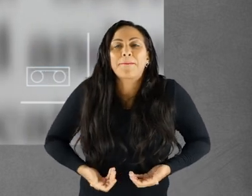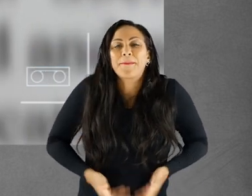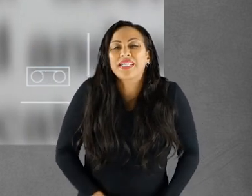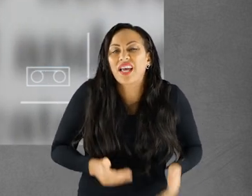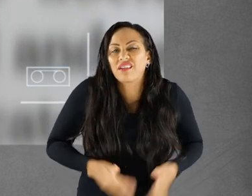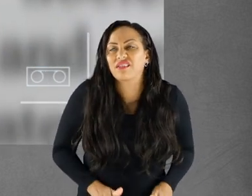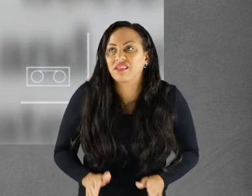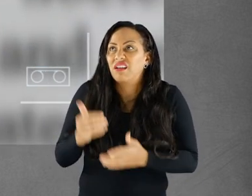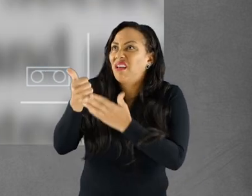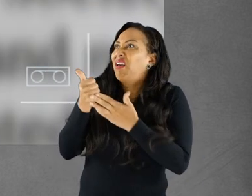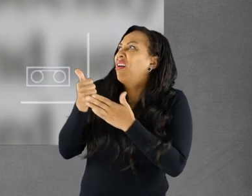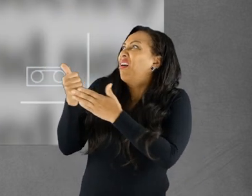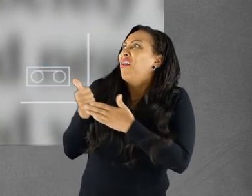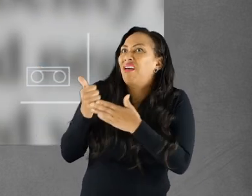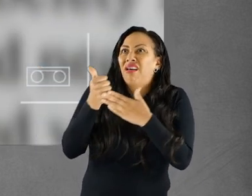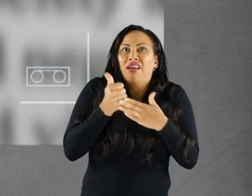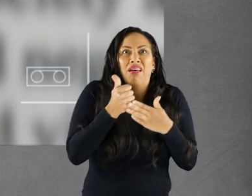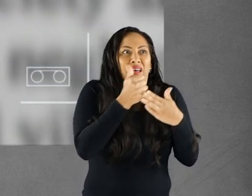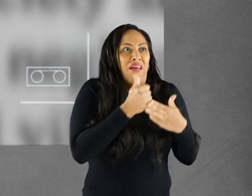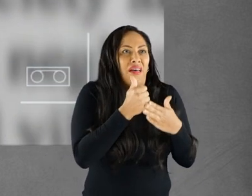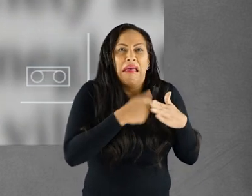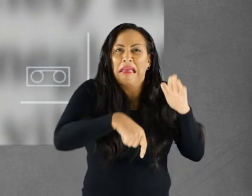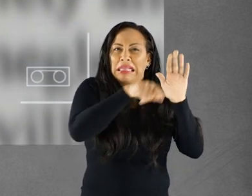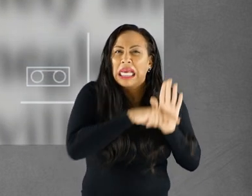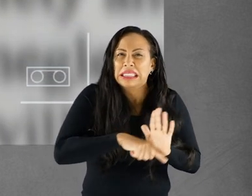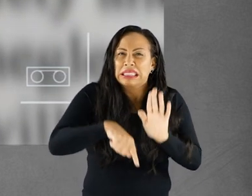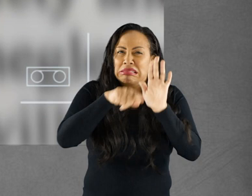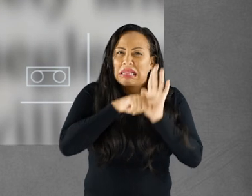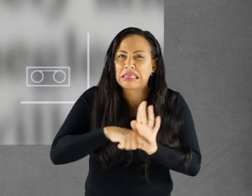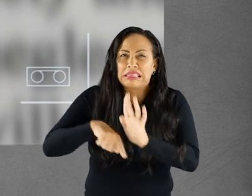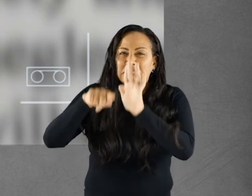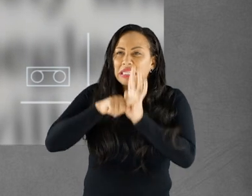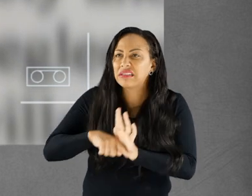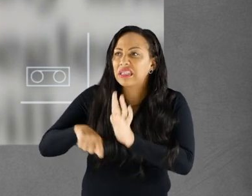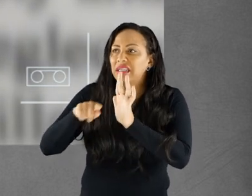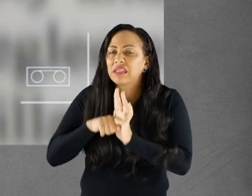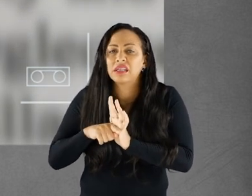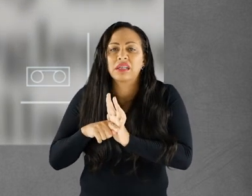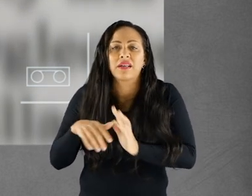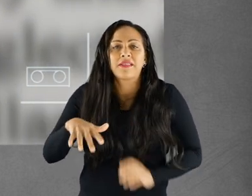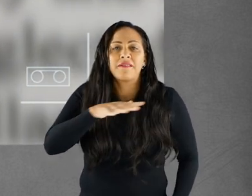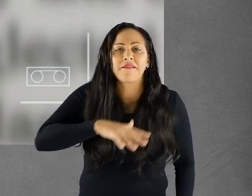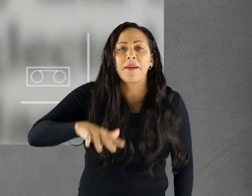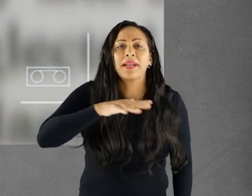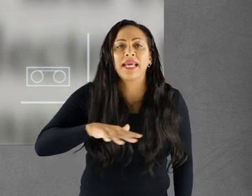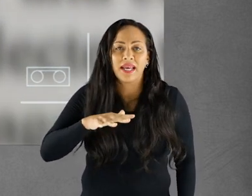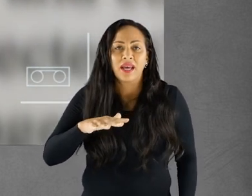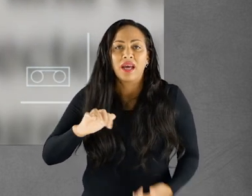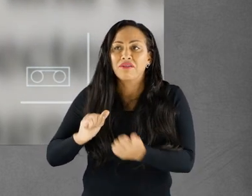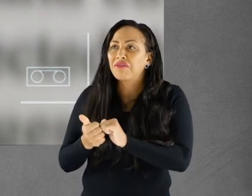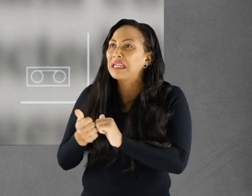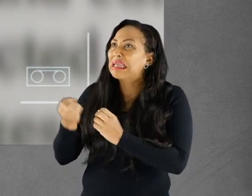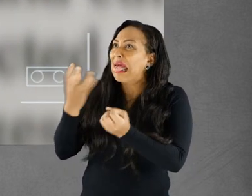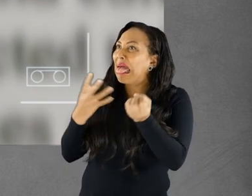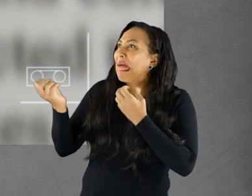it. Just think you've had a miscarriage and you'll be okay. They advised her mother. With this negative attitude, the